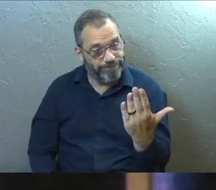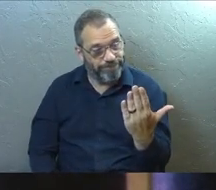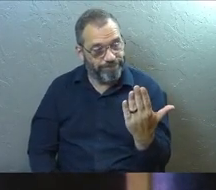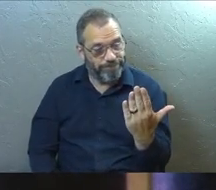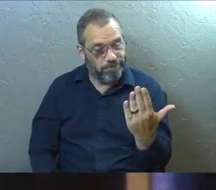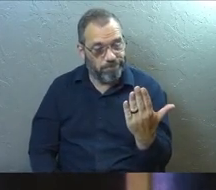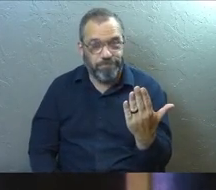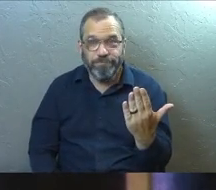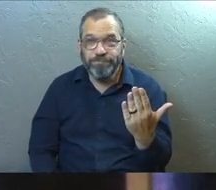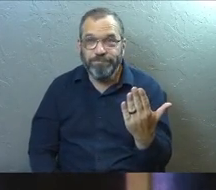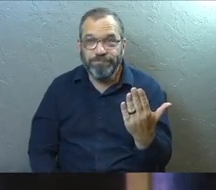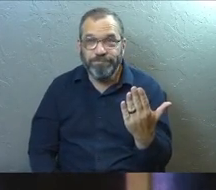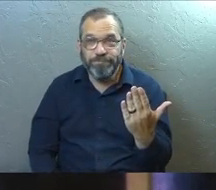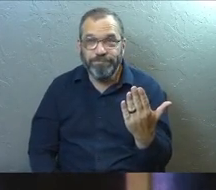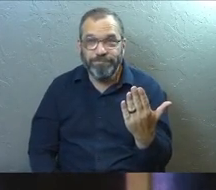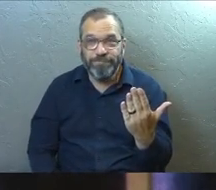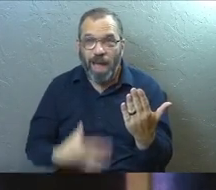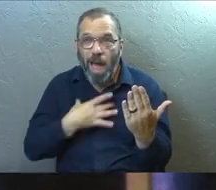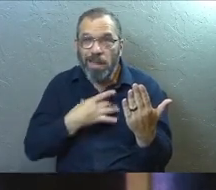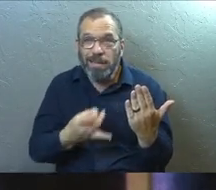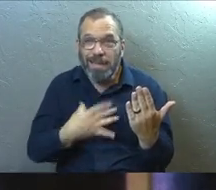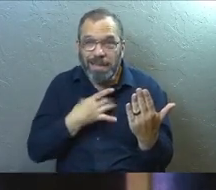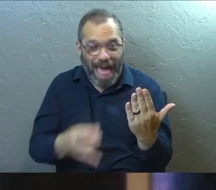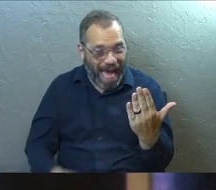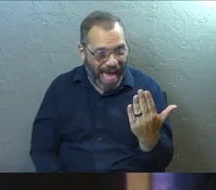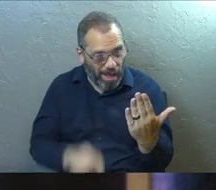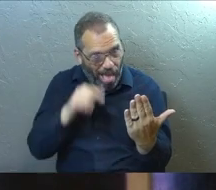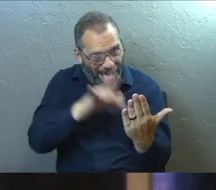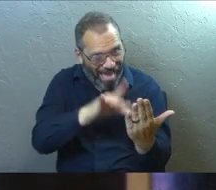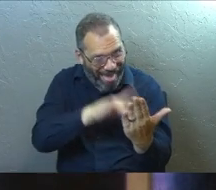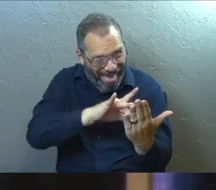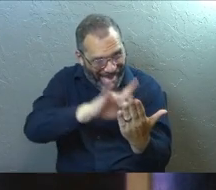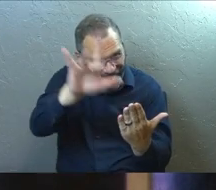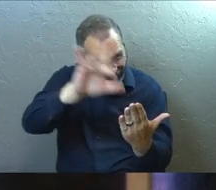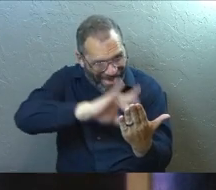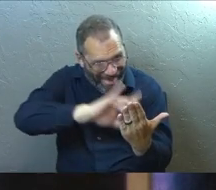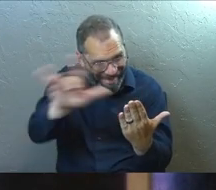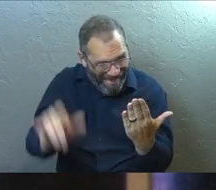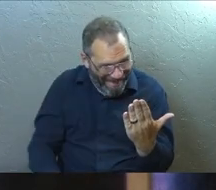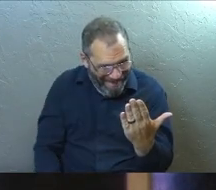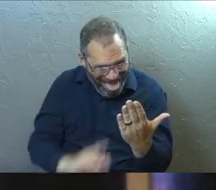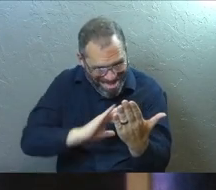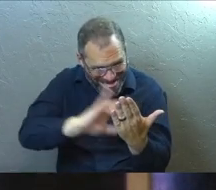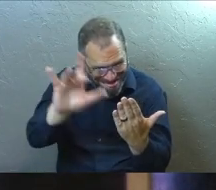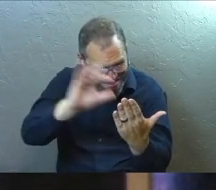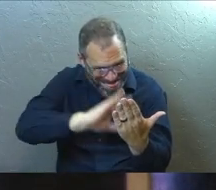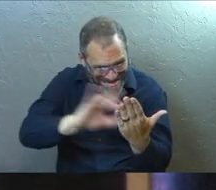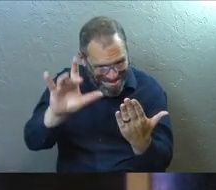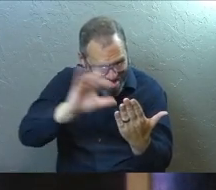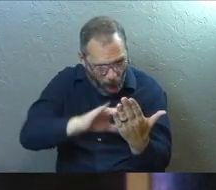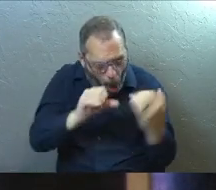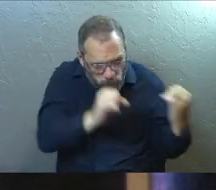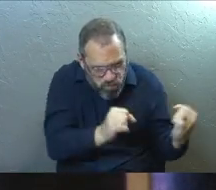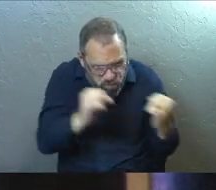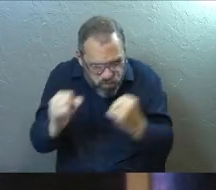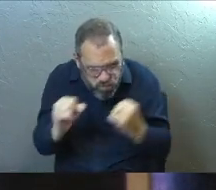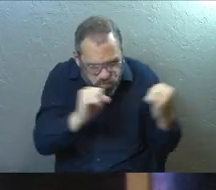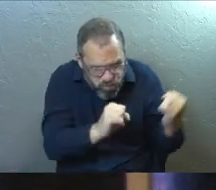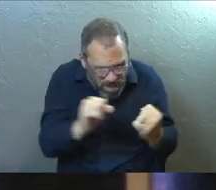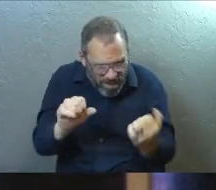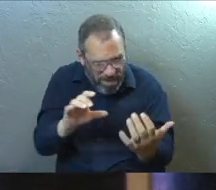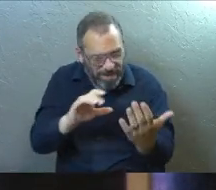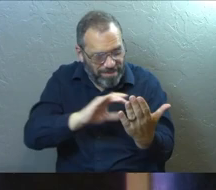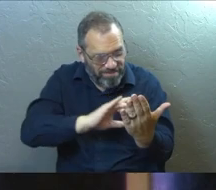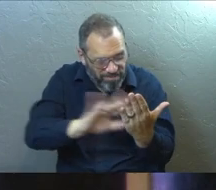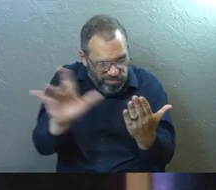All that like counting and follower counting that we do, and all that shaping of our narrative that we,